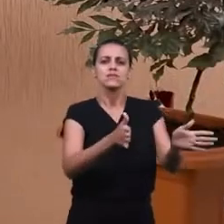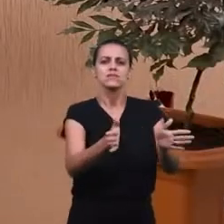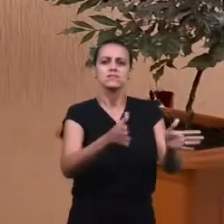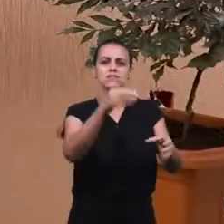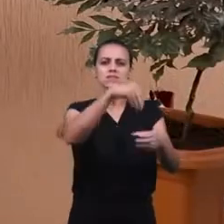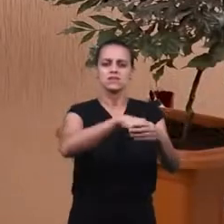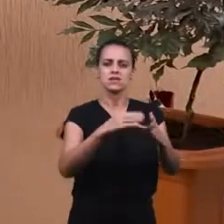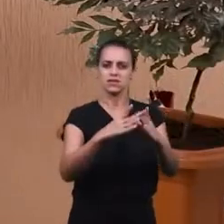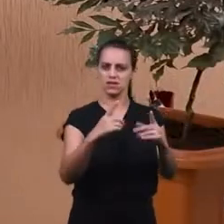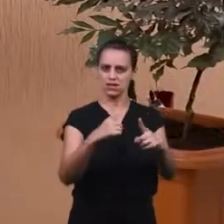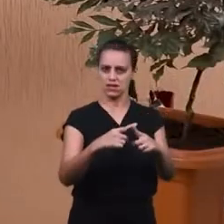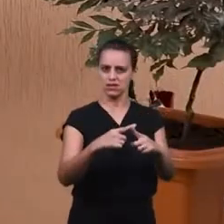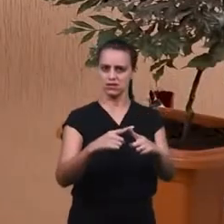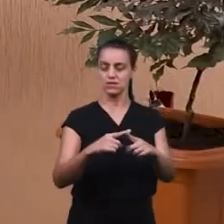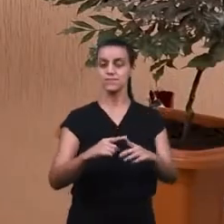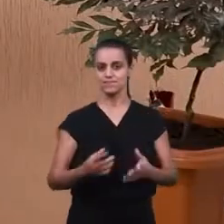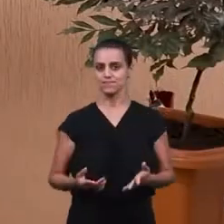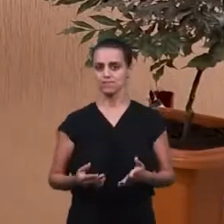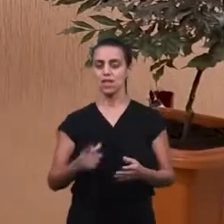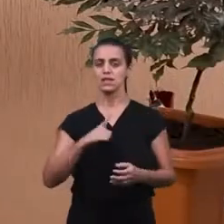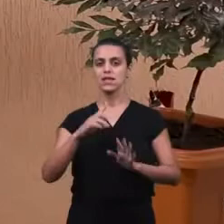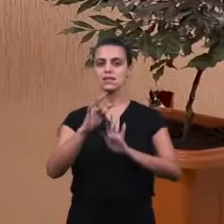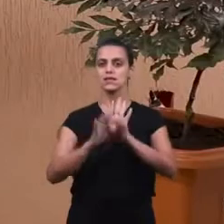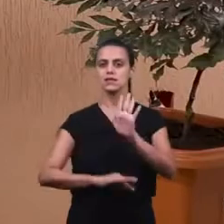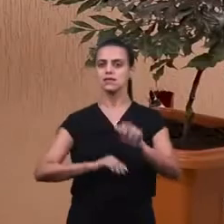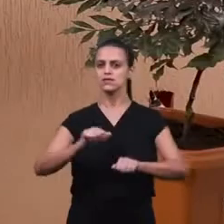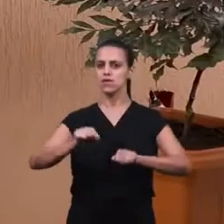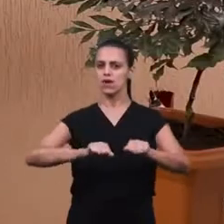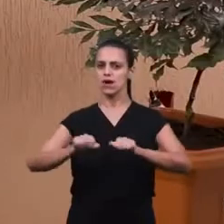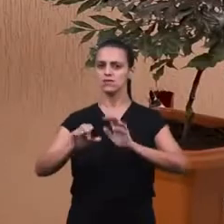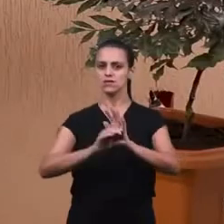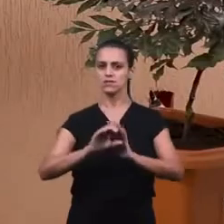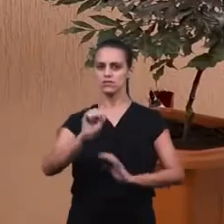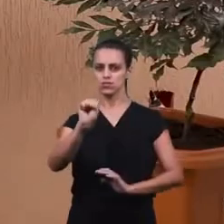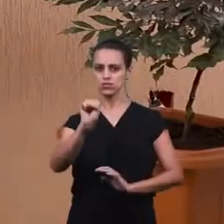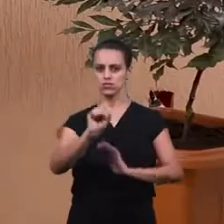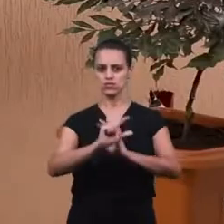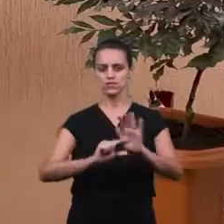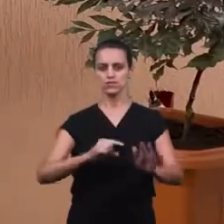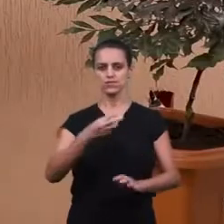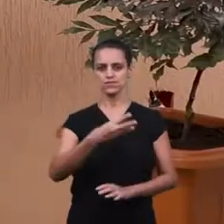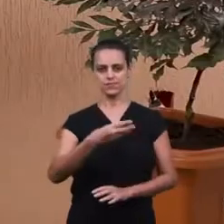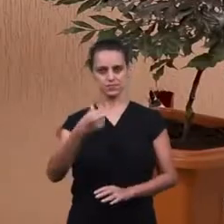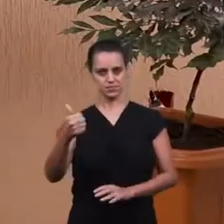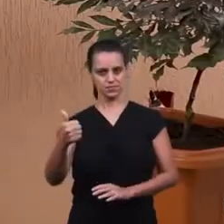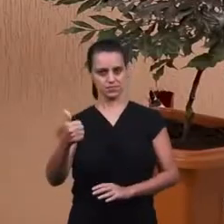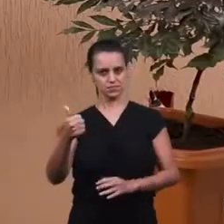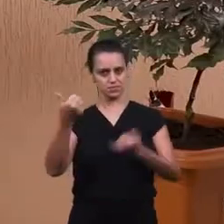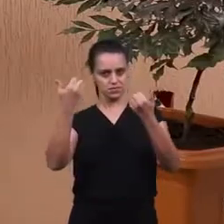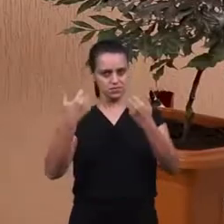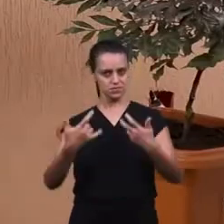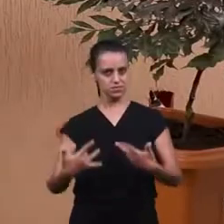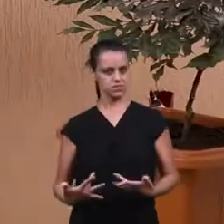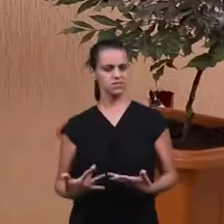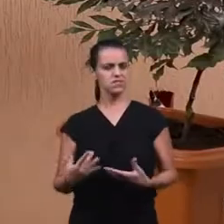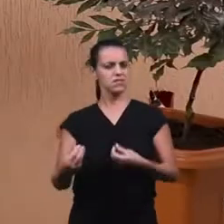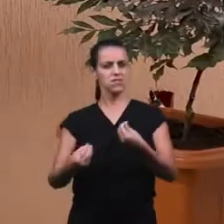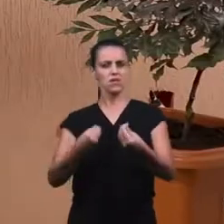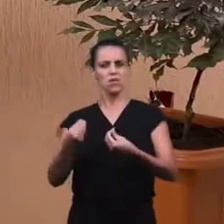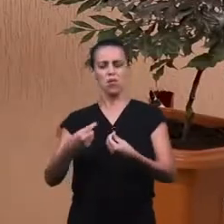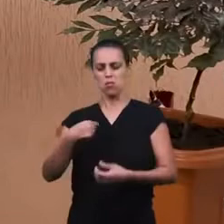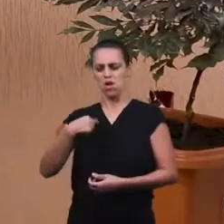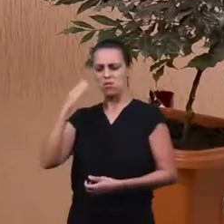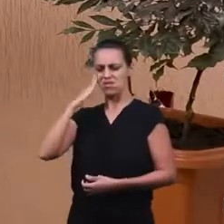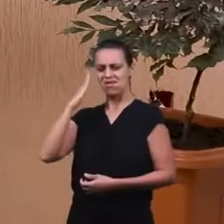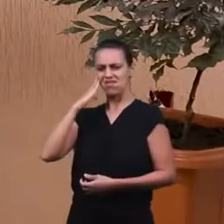church. Let's base ourselves. On the text. That is in Acts. 8. Verse 31. That says. How can